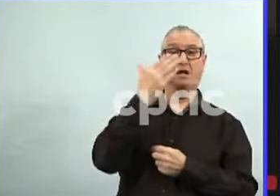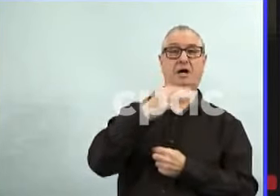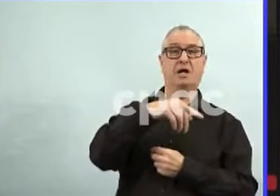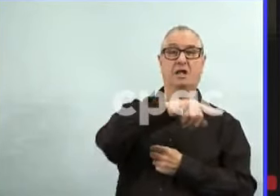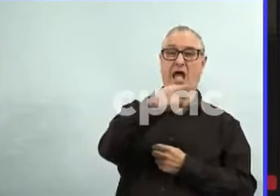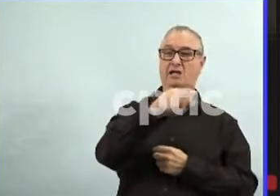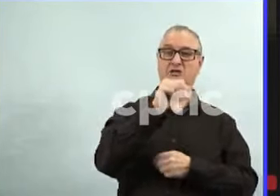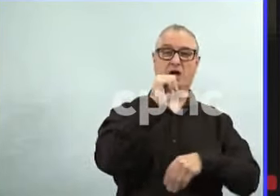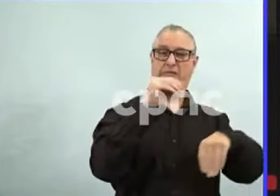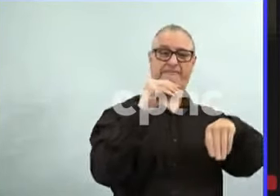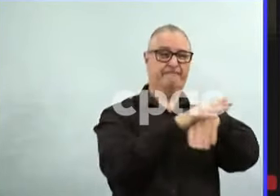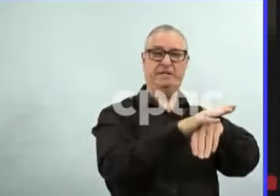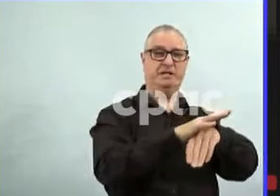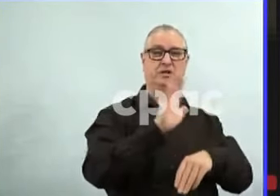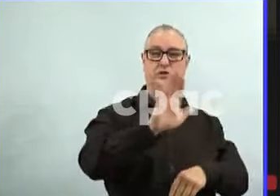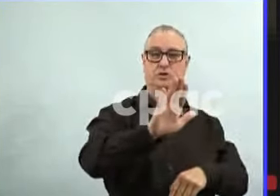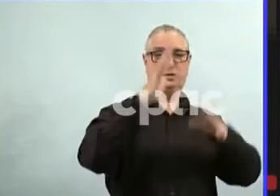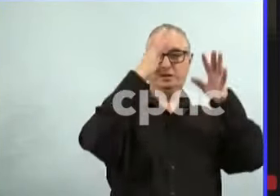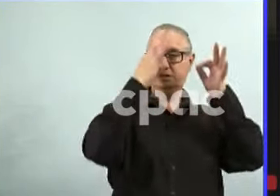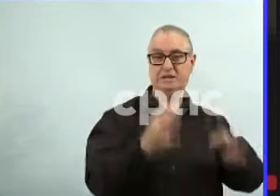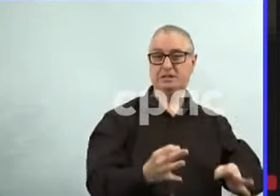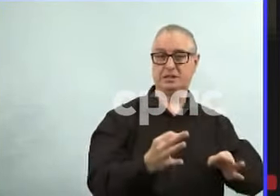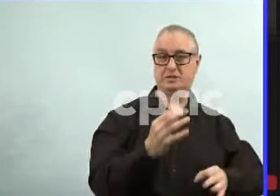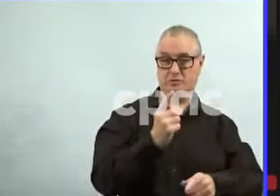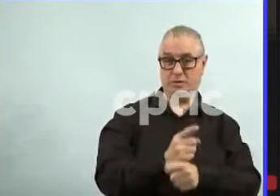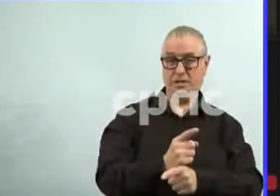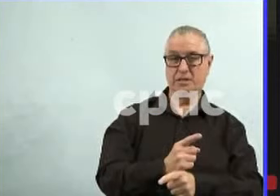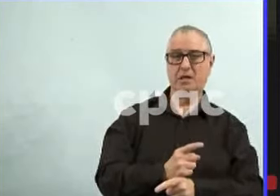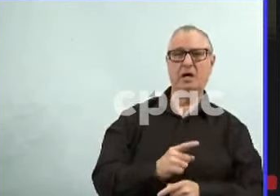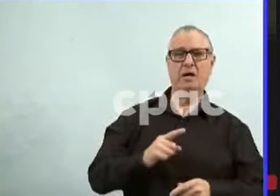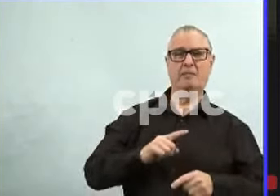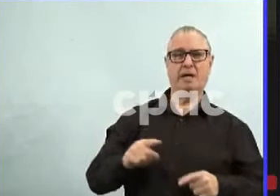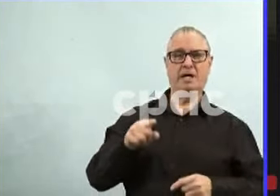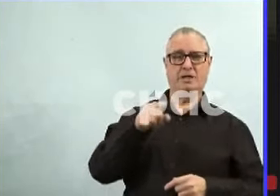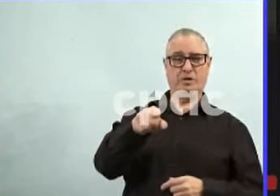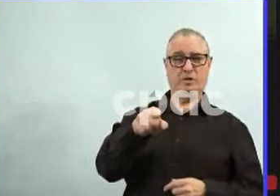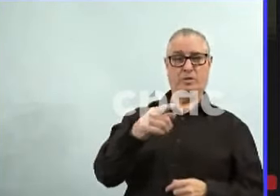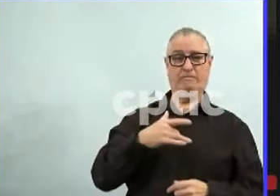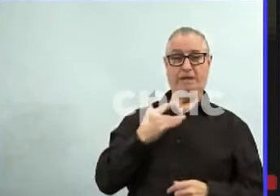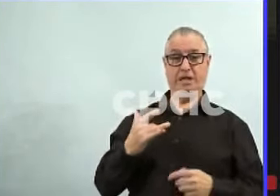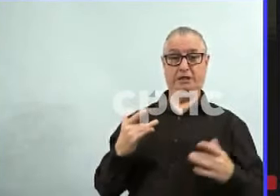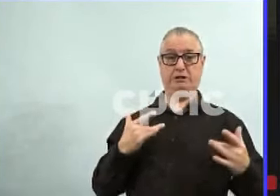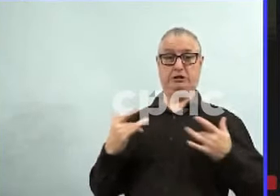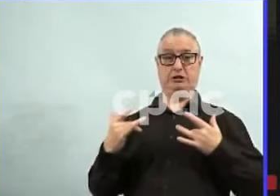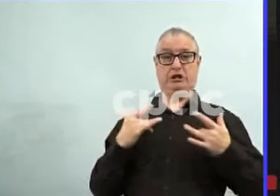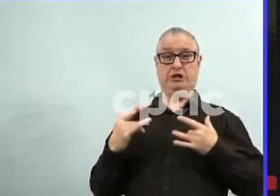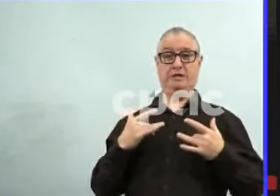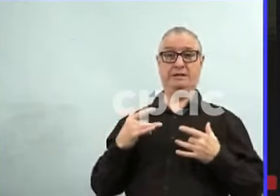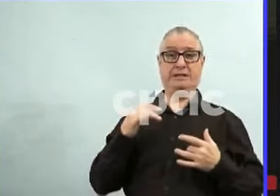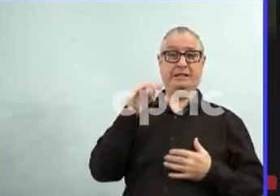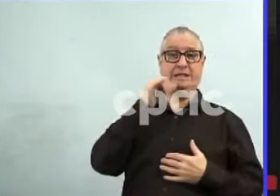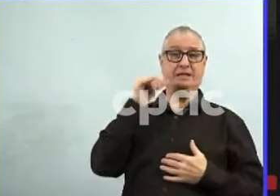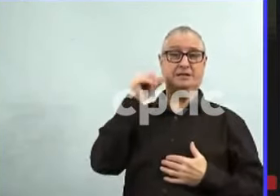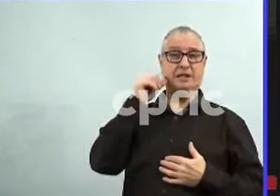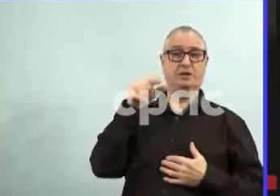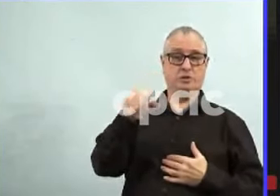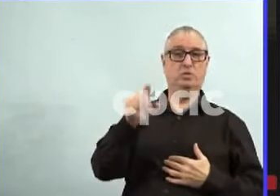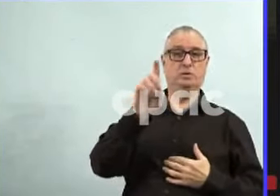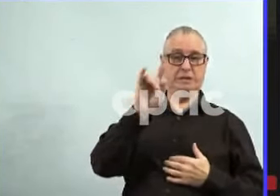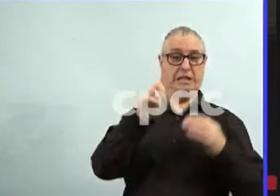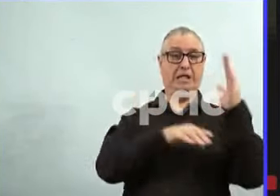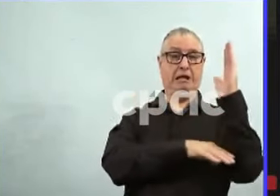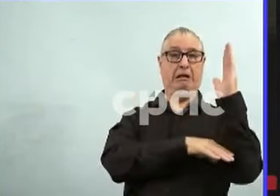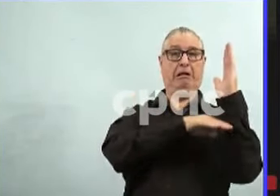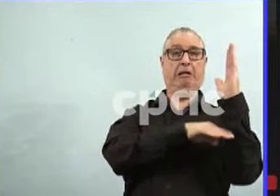decisions. But are you concerned that, you know, by loosening restrictions, like what happened yesterday, that it may be